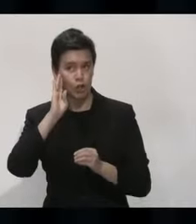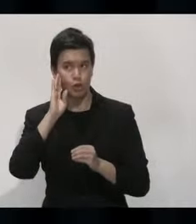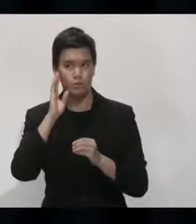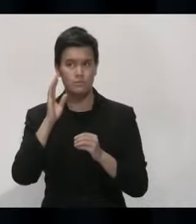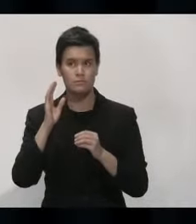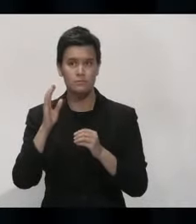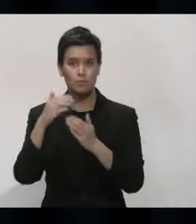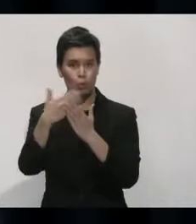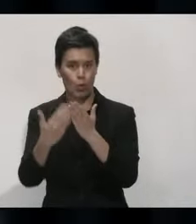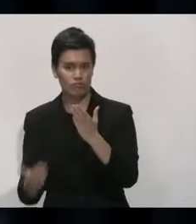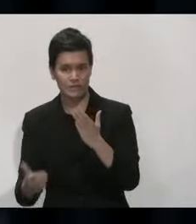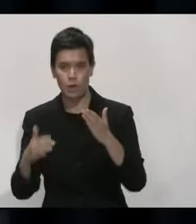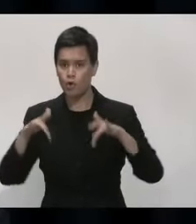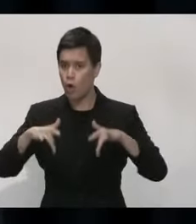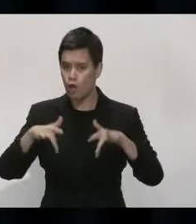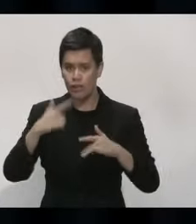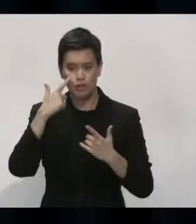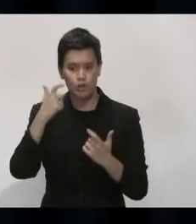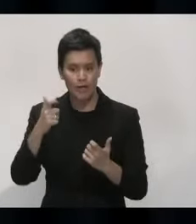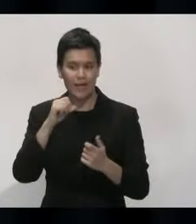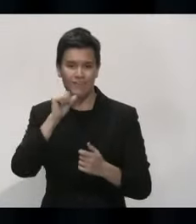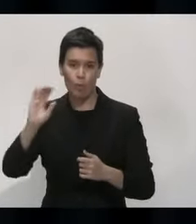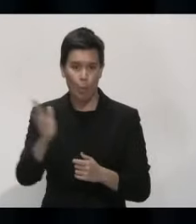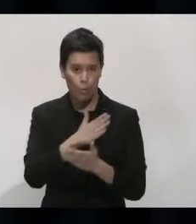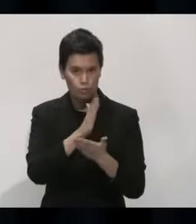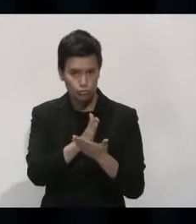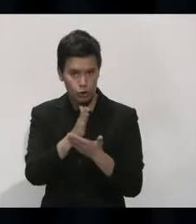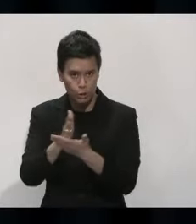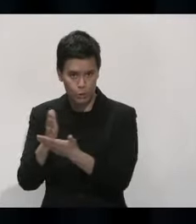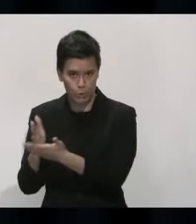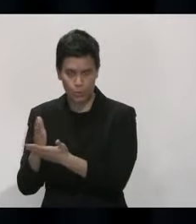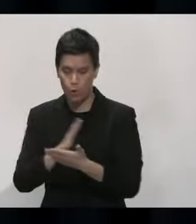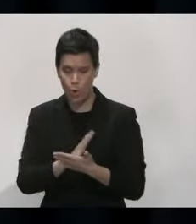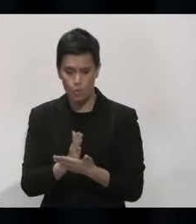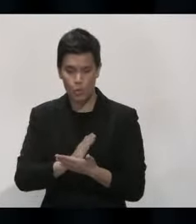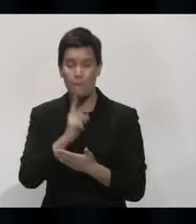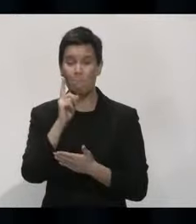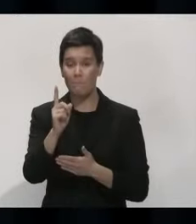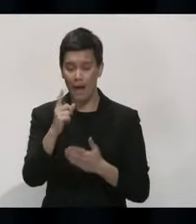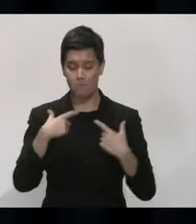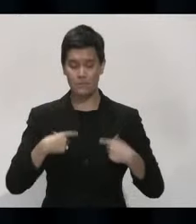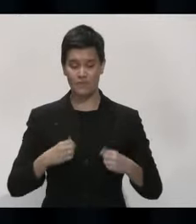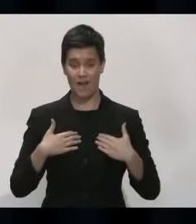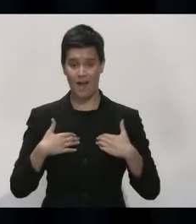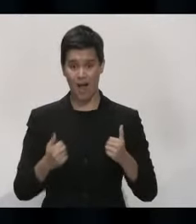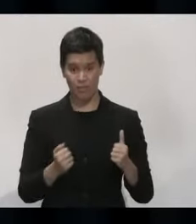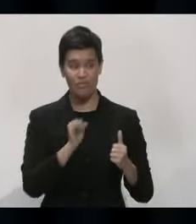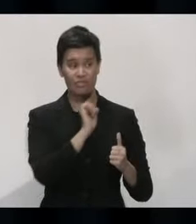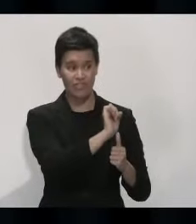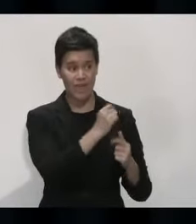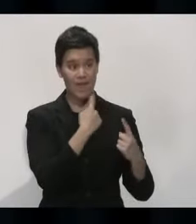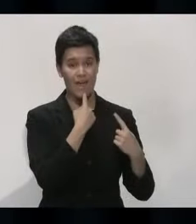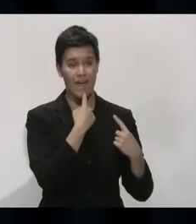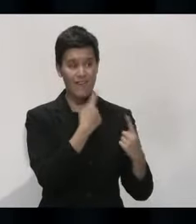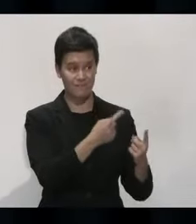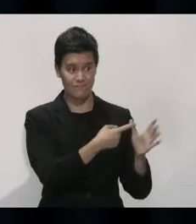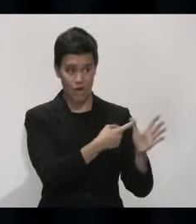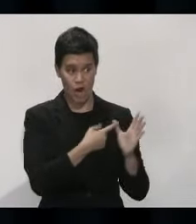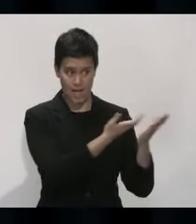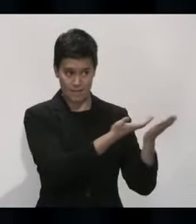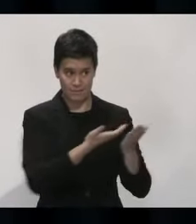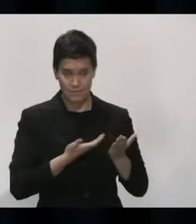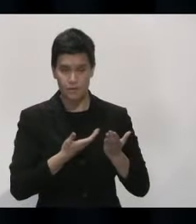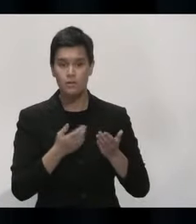chance to go through every one of them line by line. But I have looked at the advice from the Ministry of Health and the advice from the Treasury about